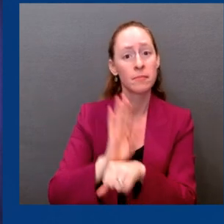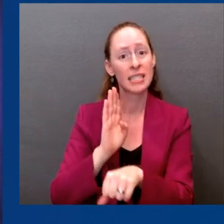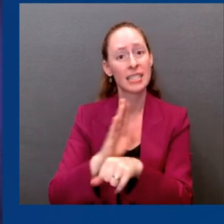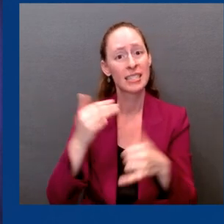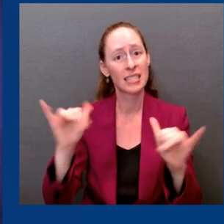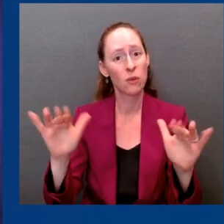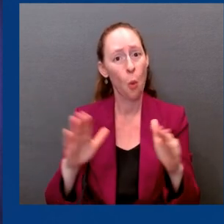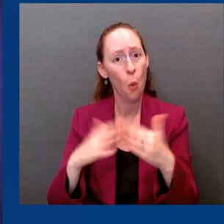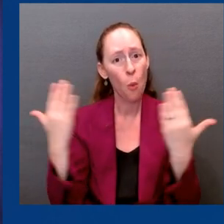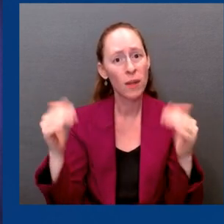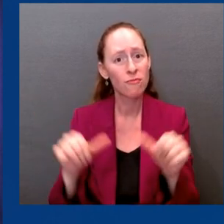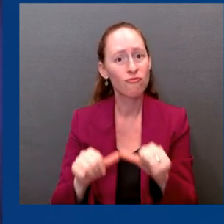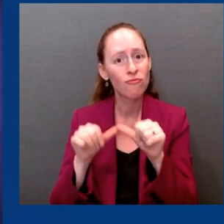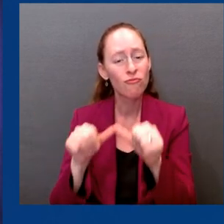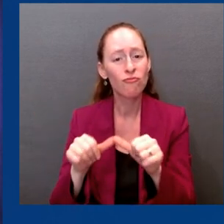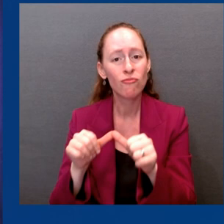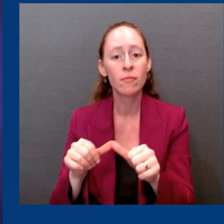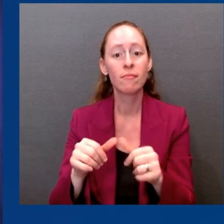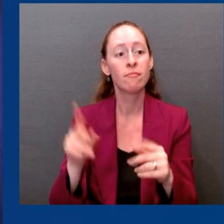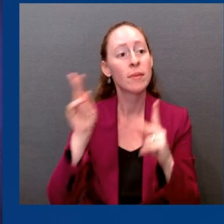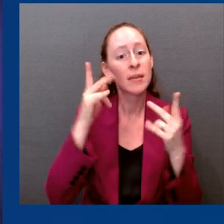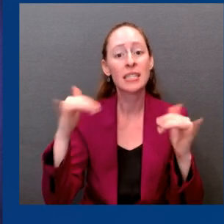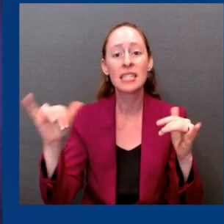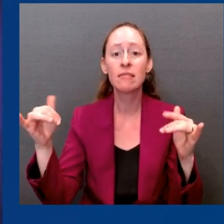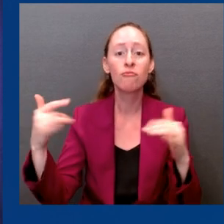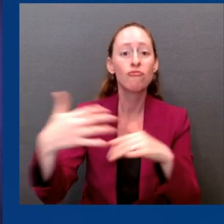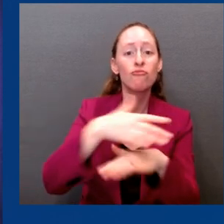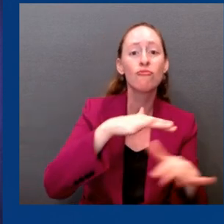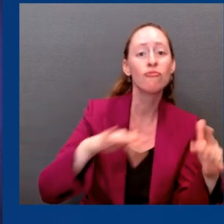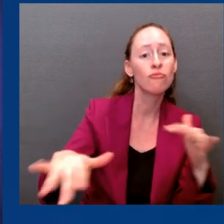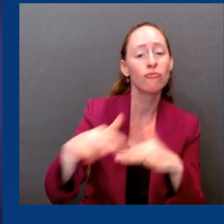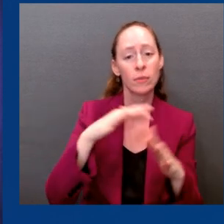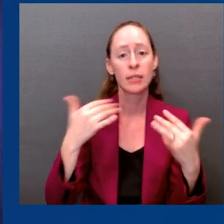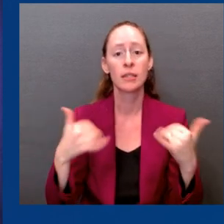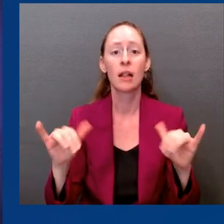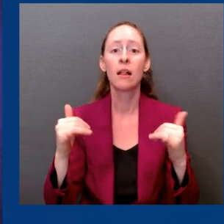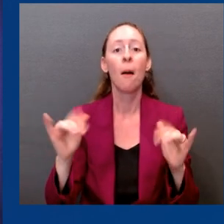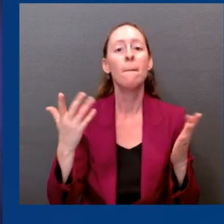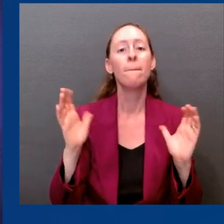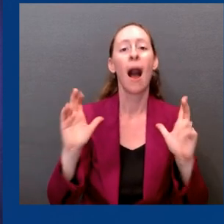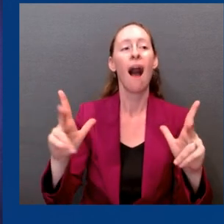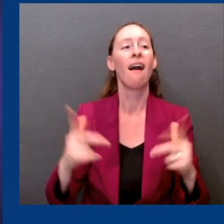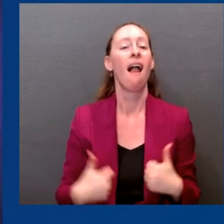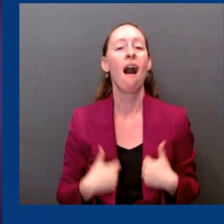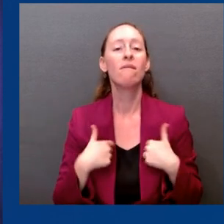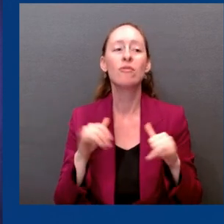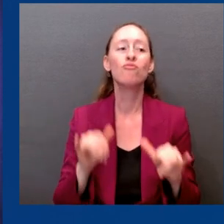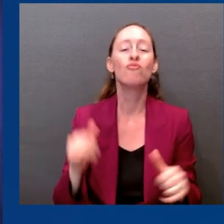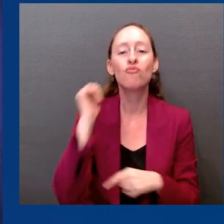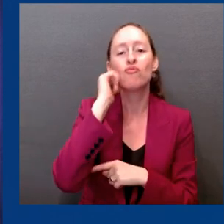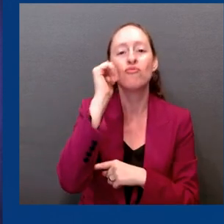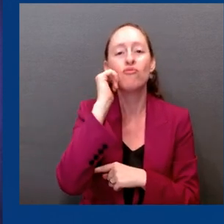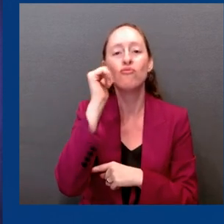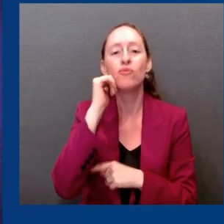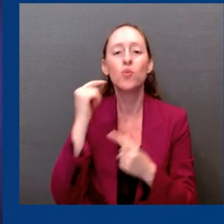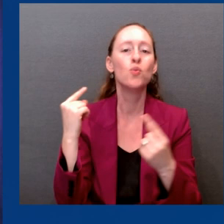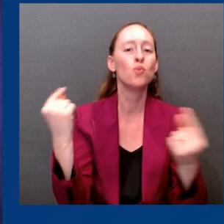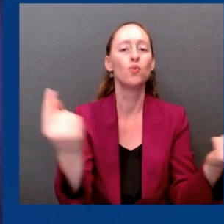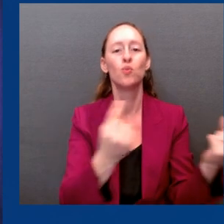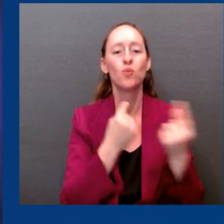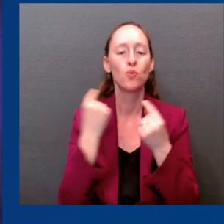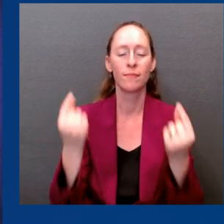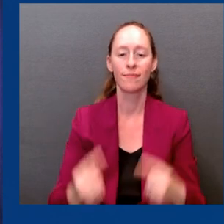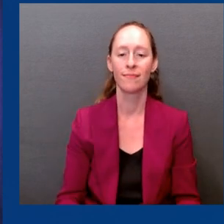everyone has a part to play. So today, we're calling on all Americans. Roll up your sleeve and get your COVID-19